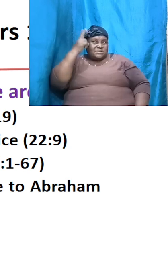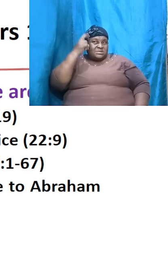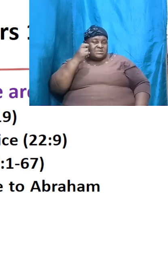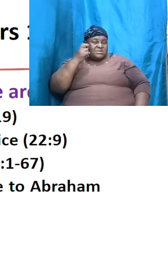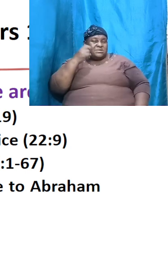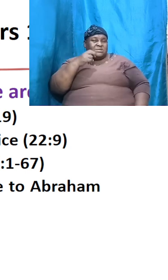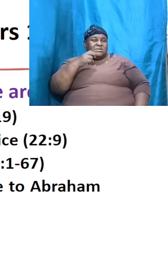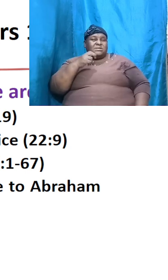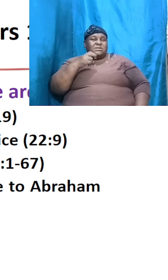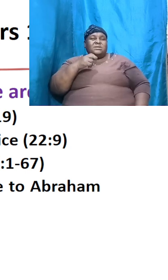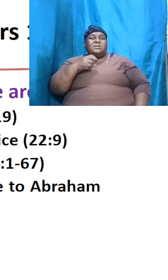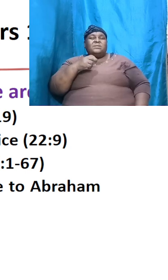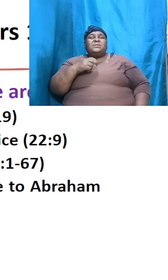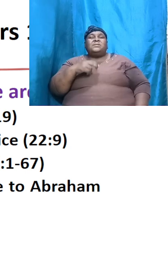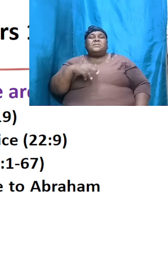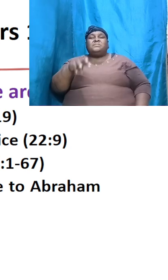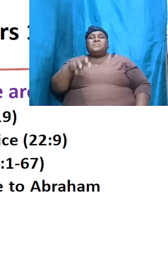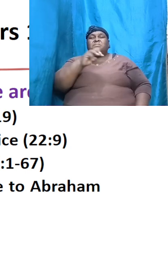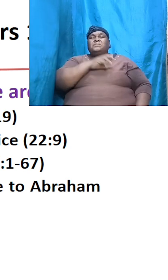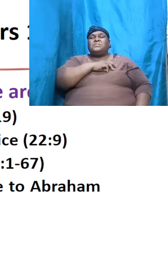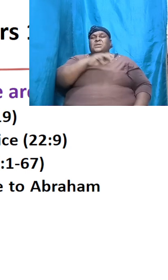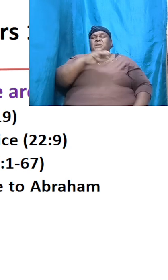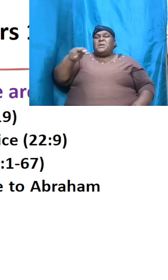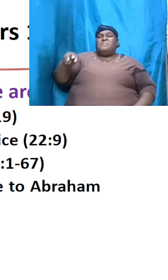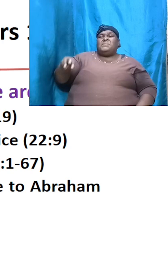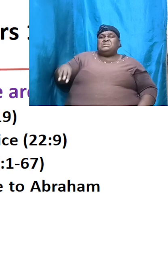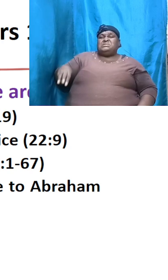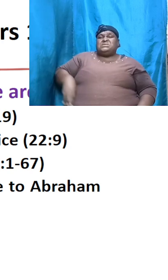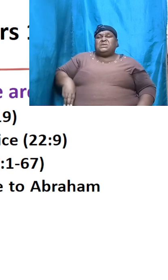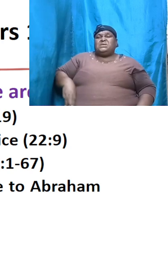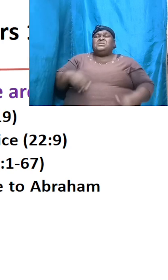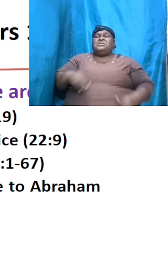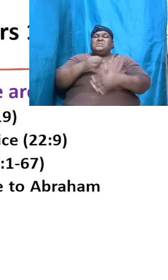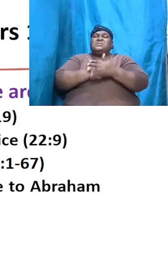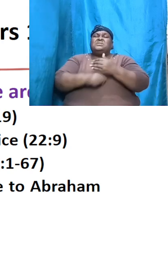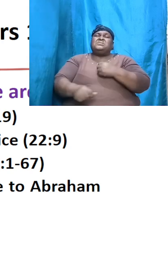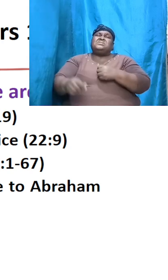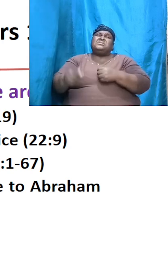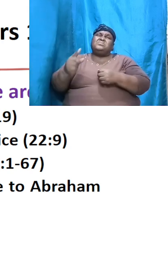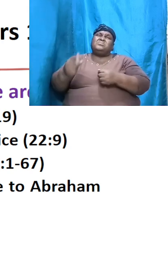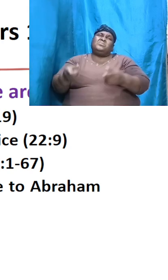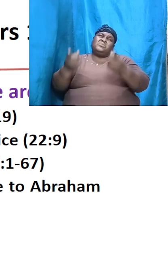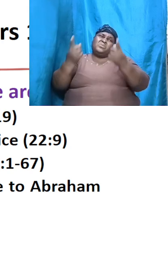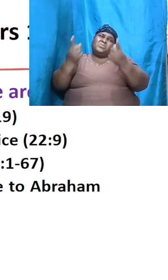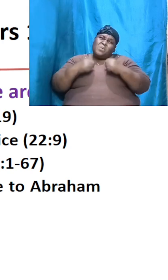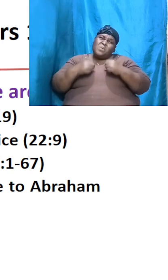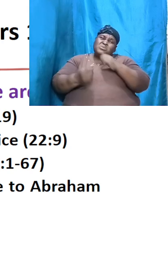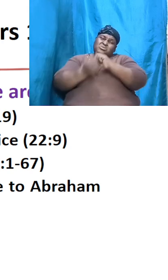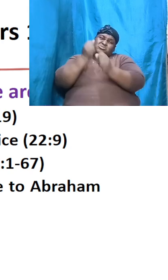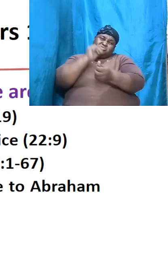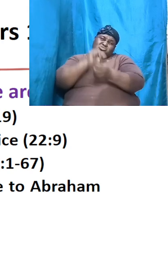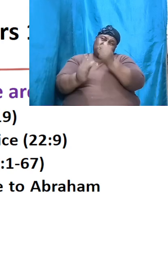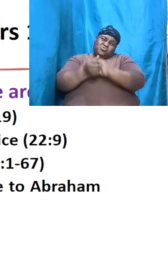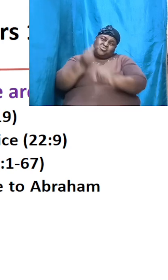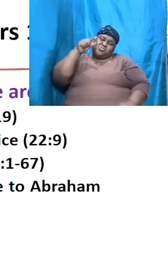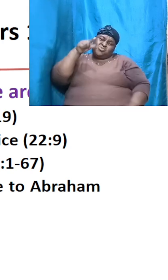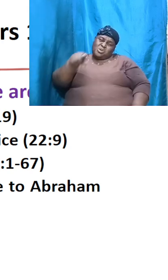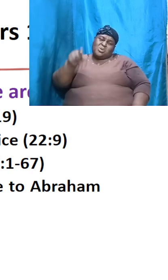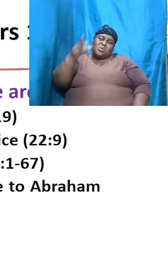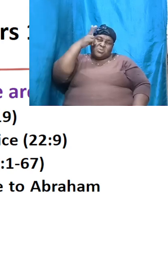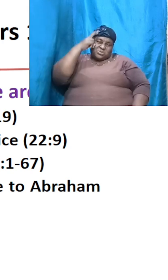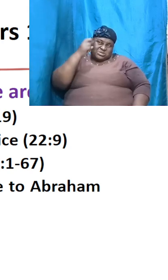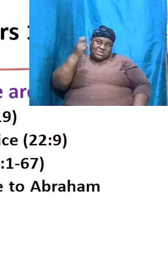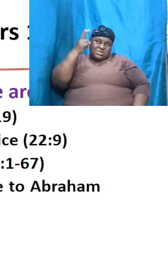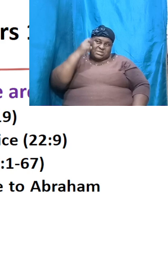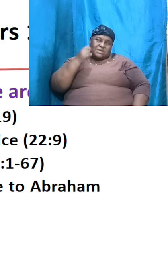messianic prophecy that someone was coming who was going to hit you out now Satan hearing this